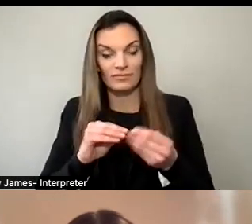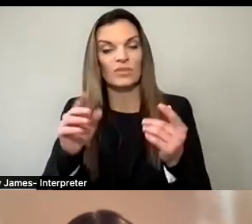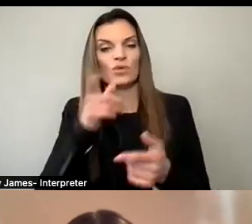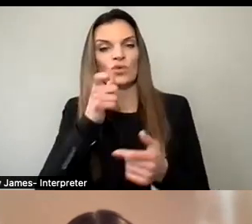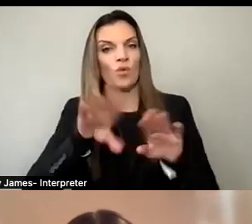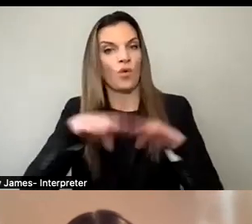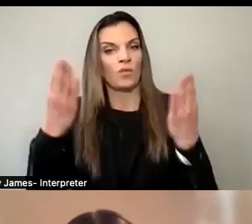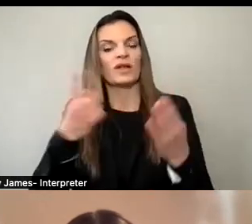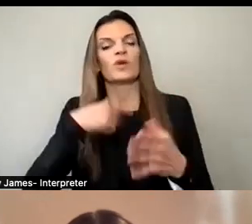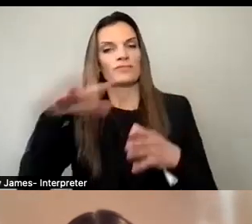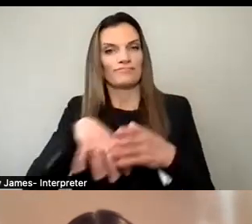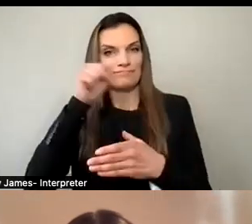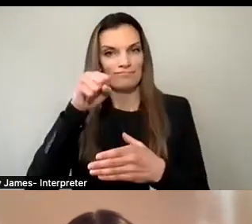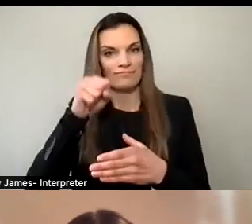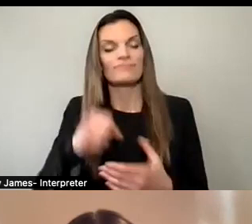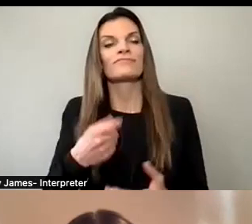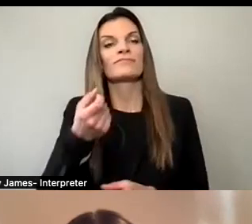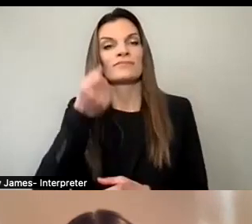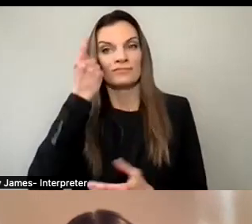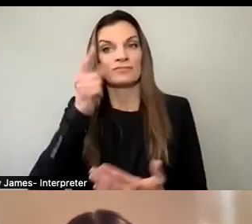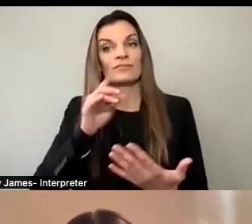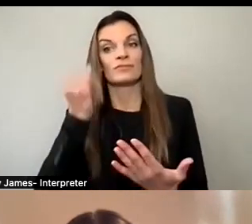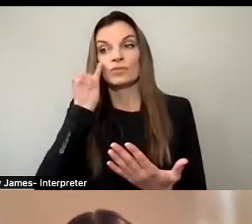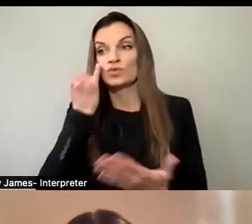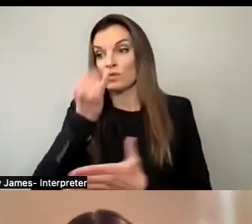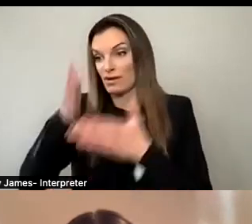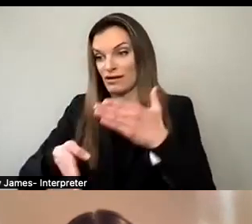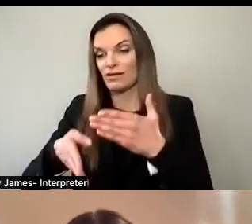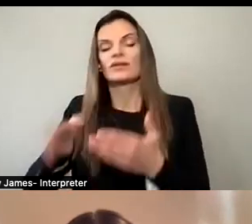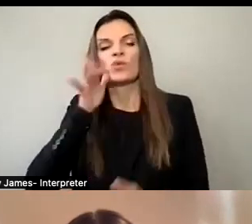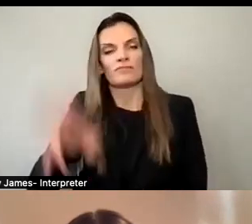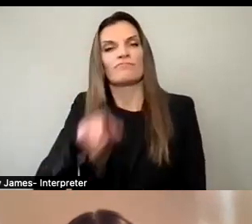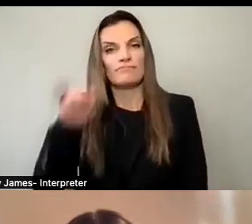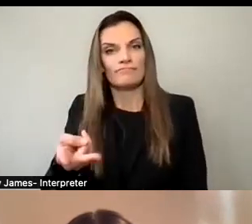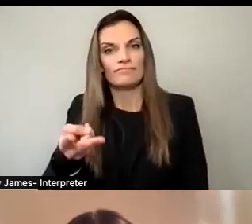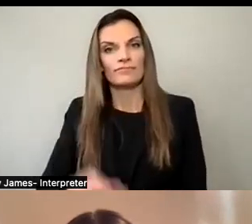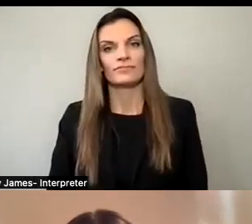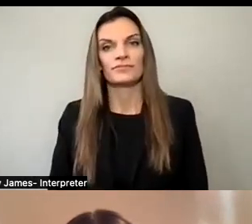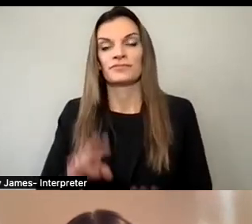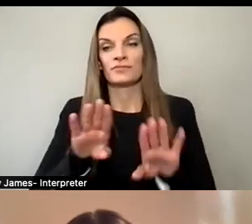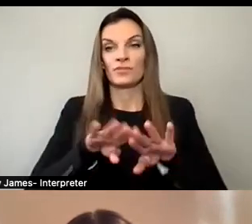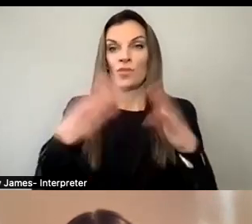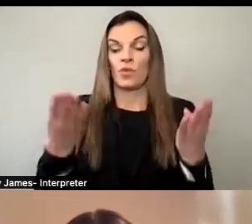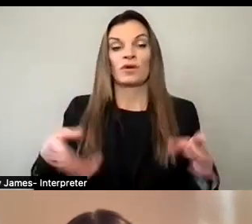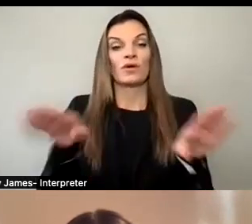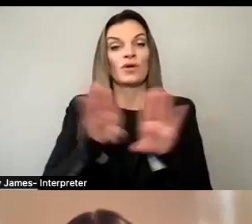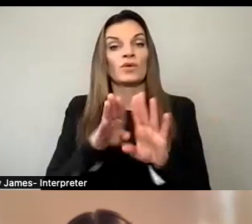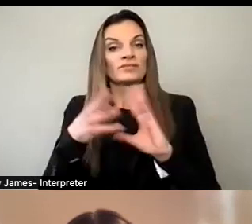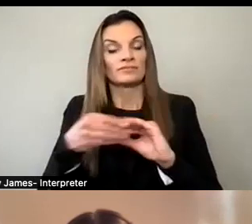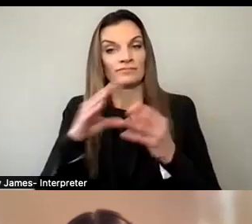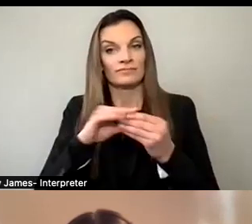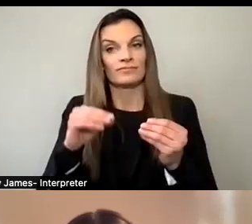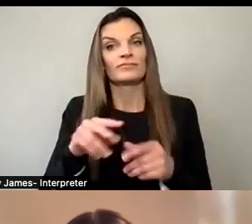by lot. The reverse order will be used for their closing statements. Opening and closing statements are not to